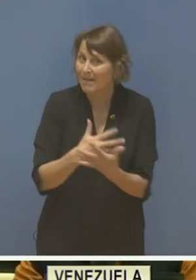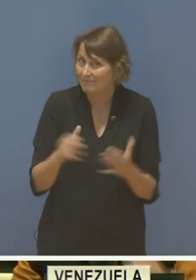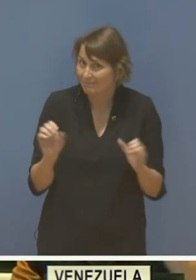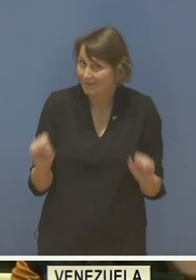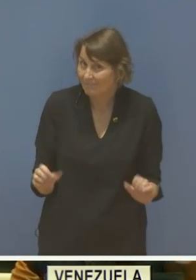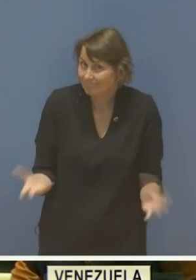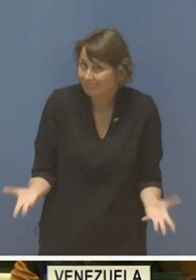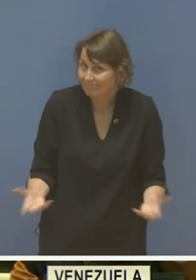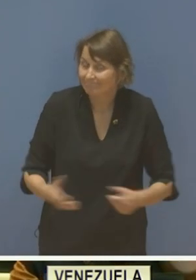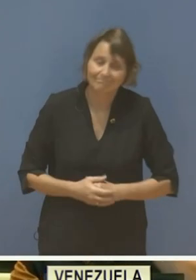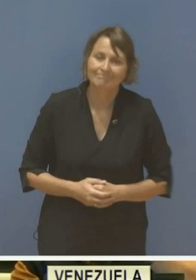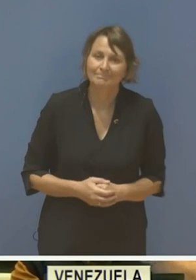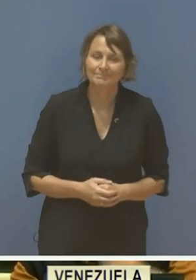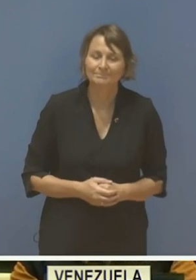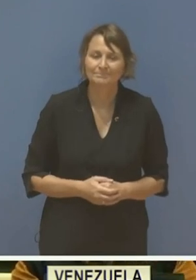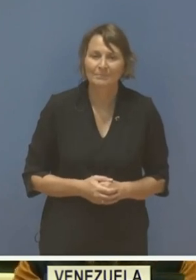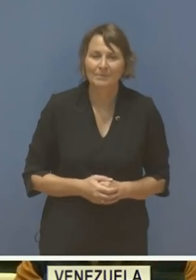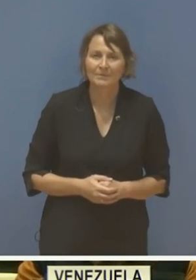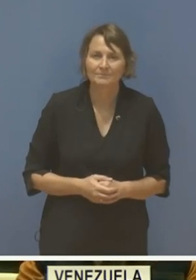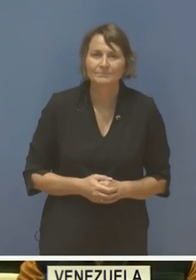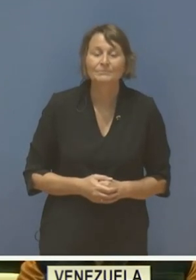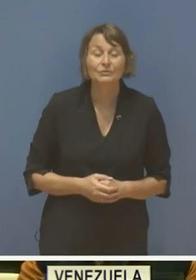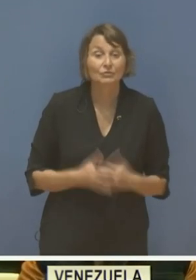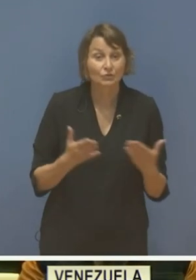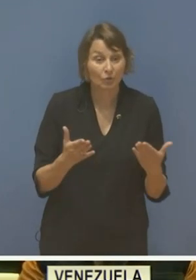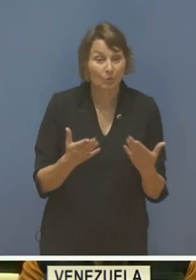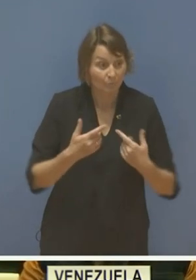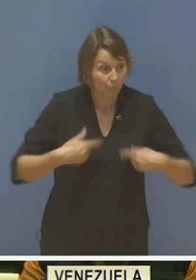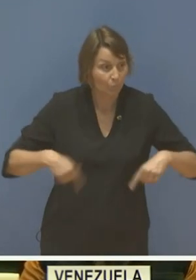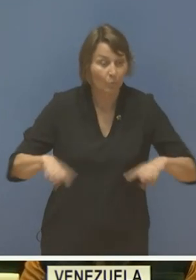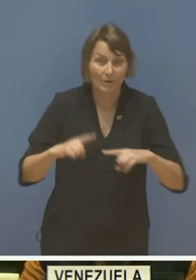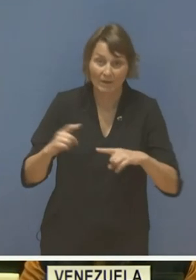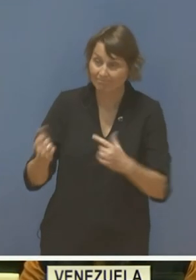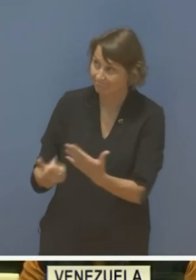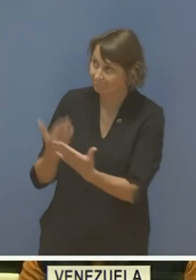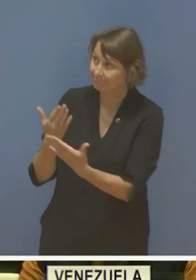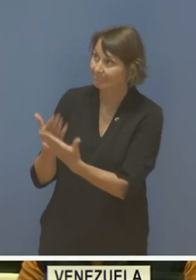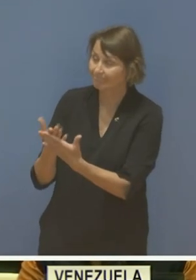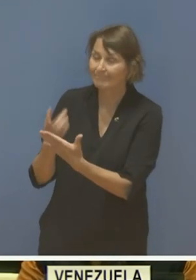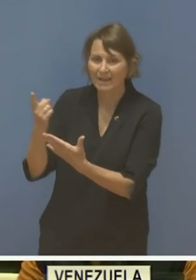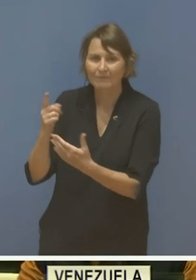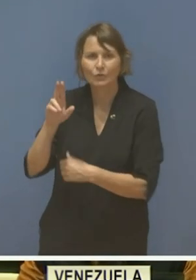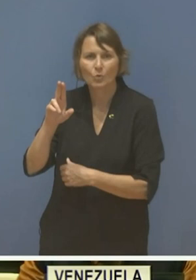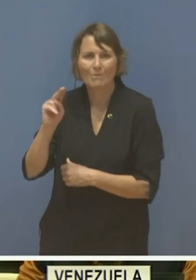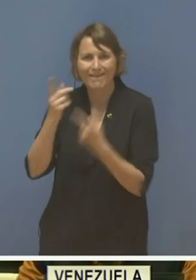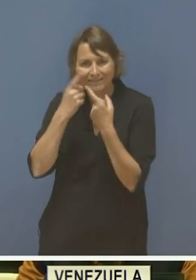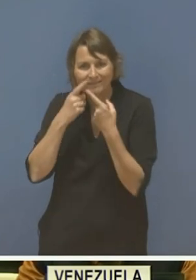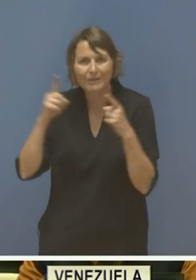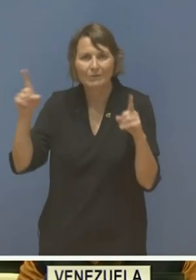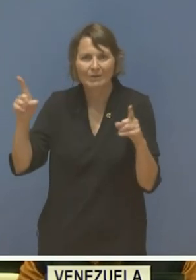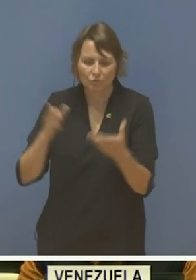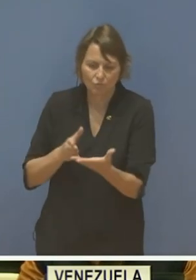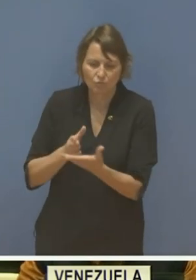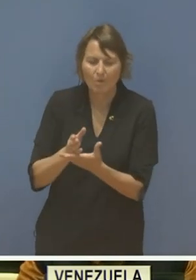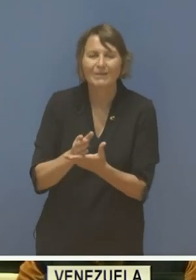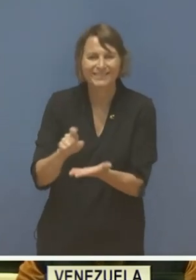we also submit to you the UN Declaration on the Rights of Indigenous Peoples in